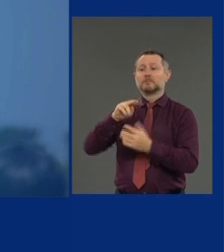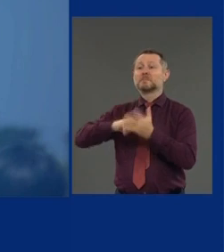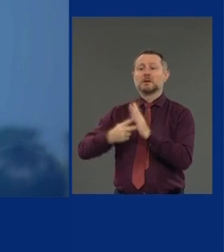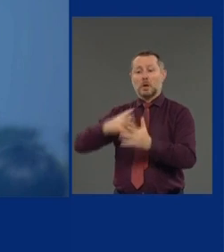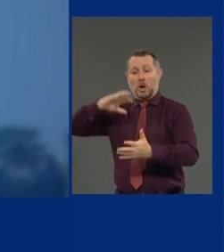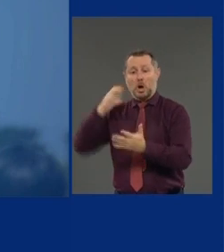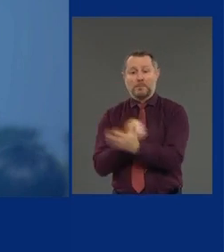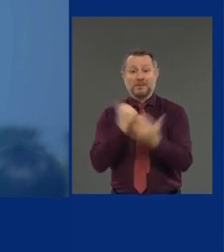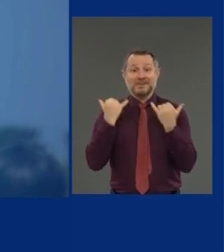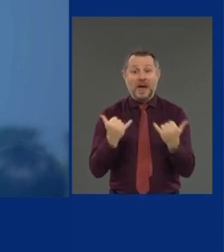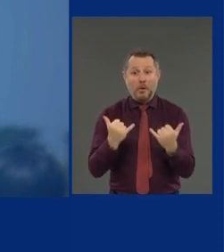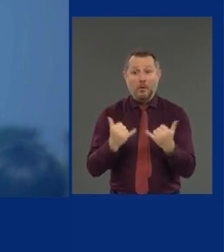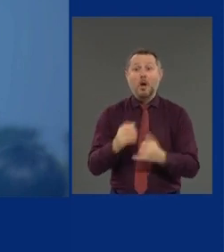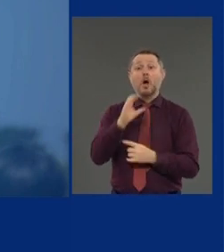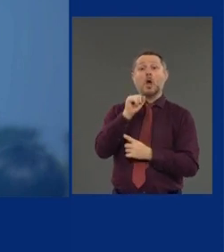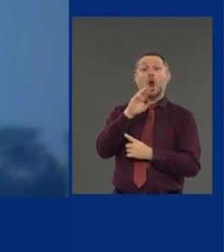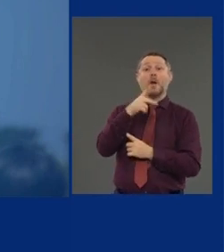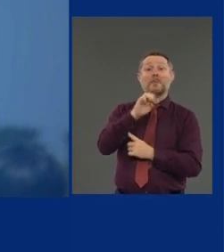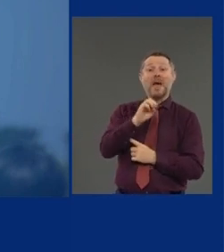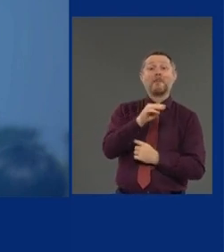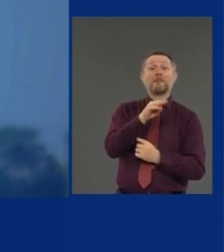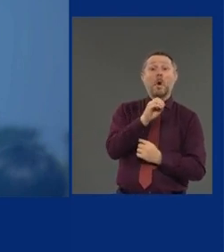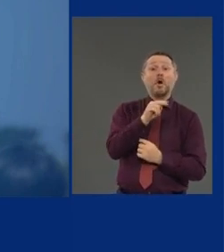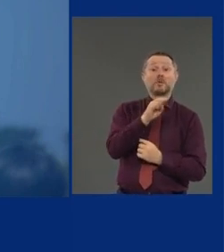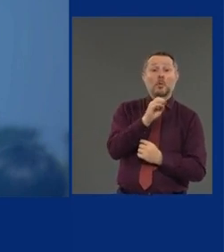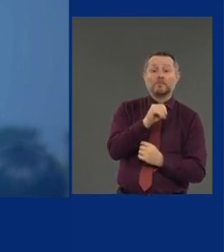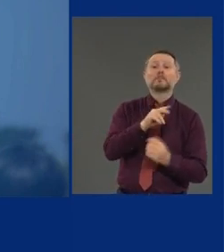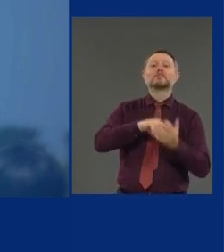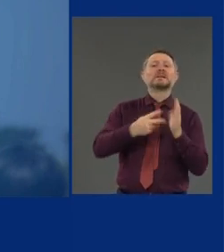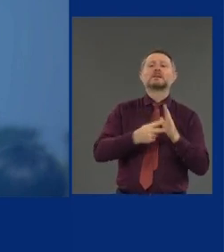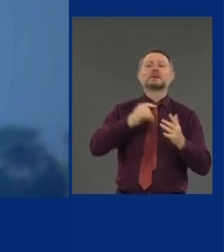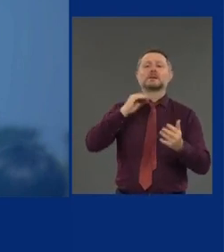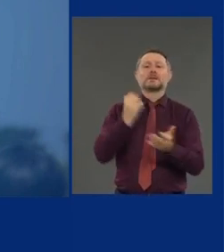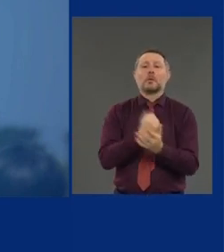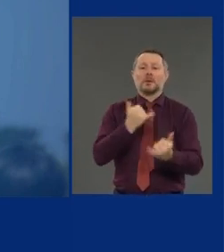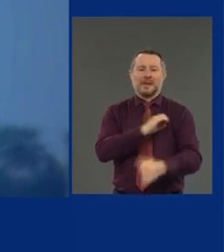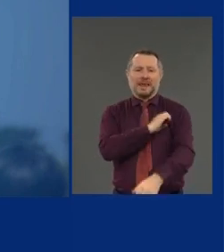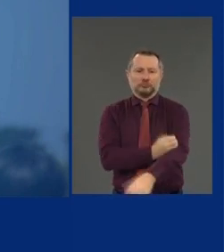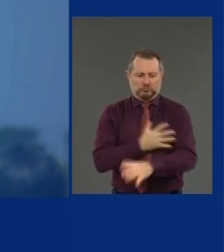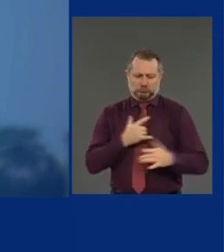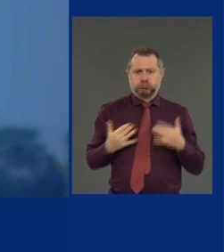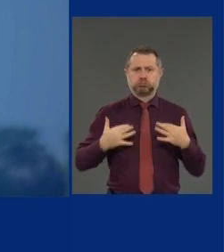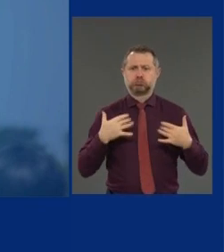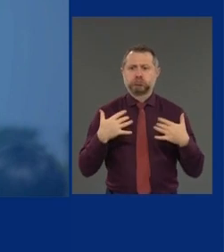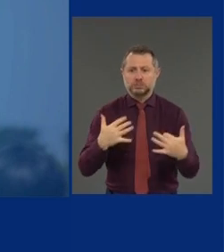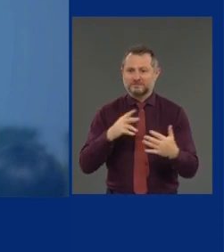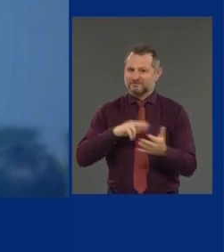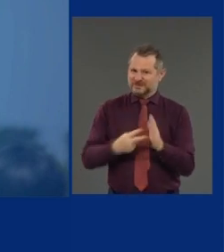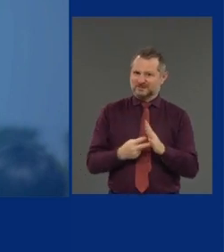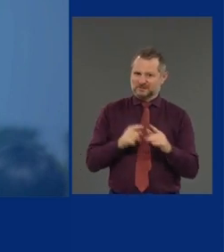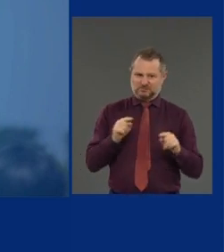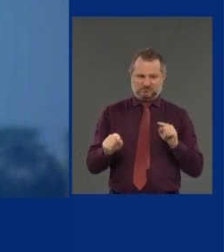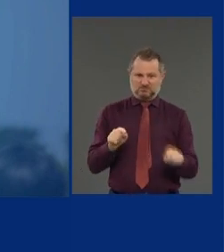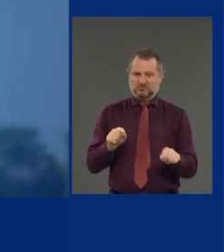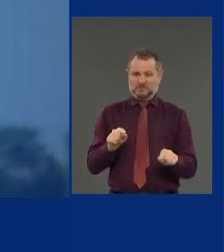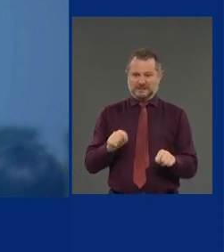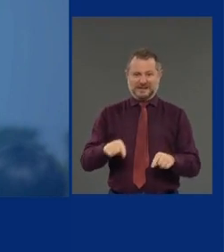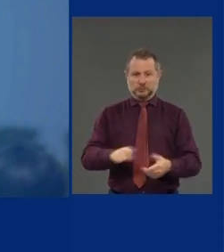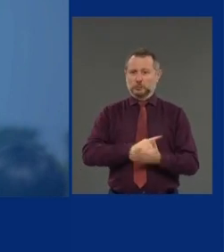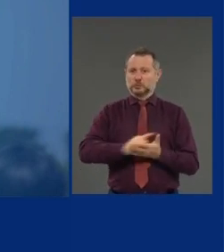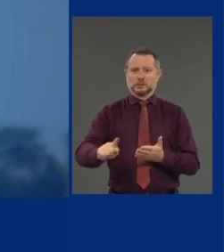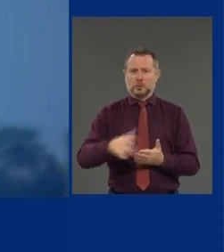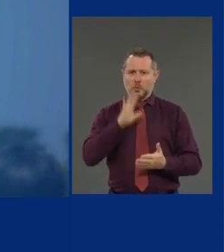change, and we're going to make change. And we're going to pass legislation this week that I'm going to sign that is going to lead the